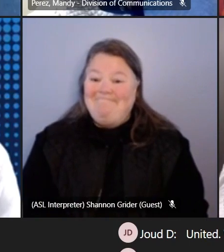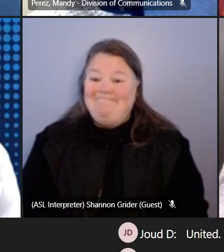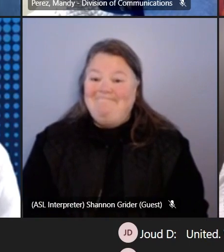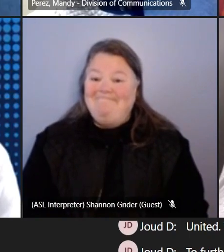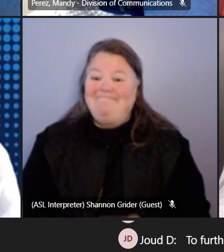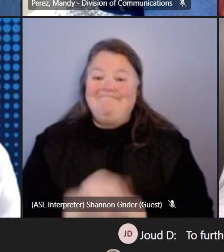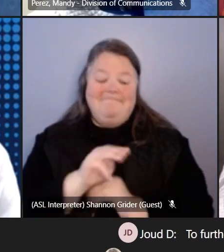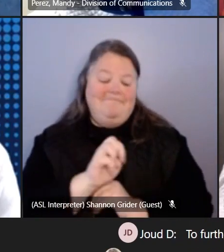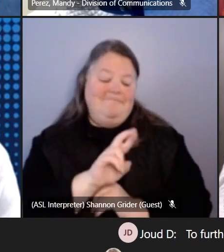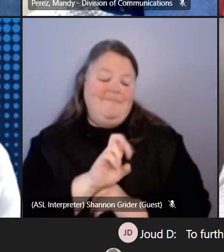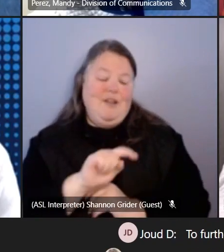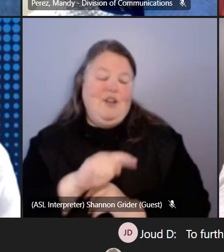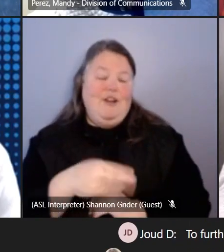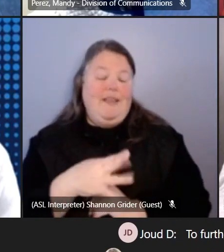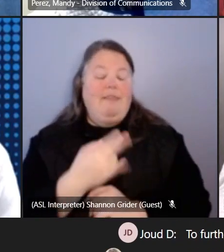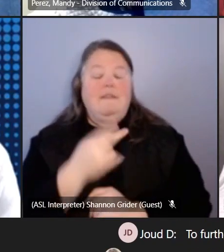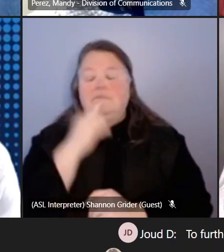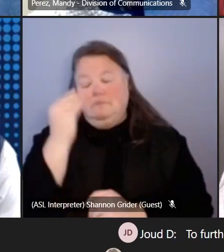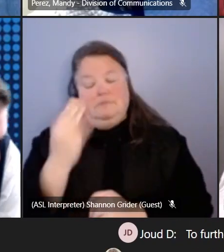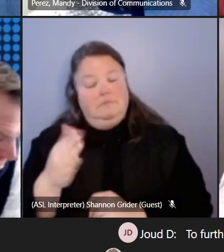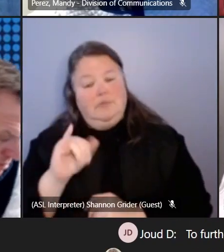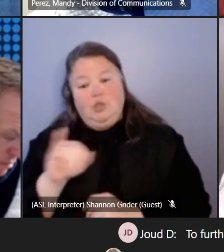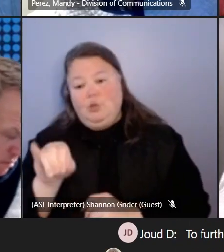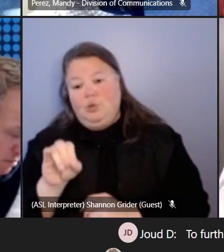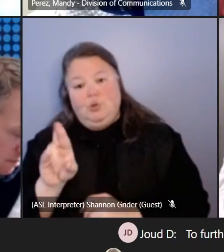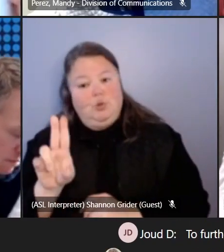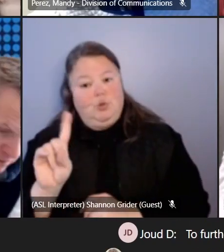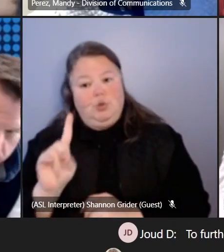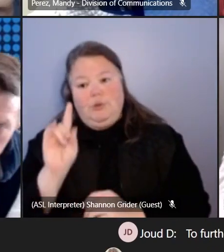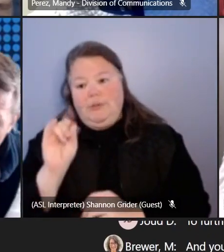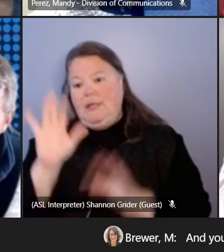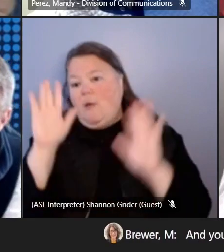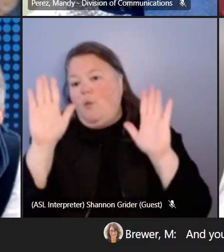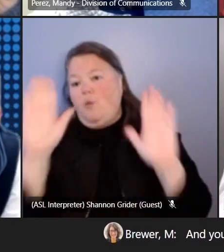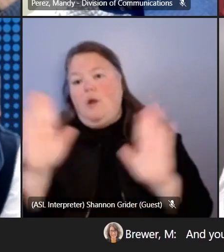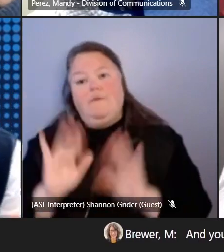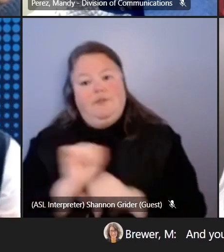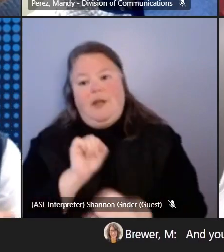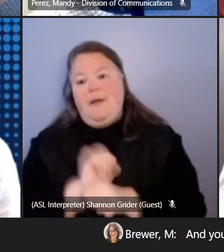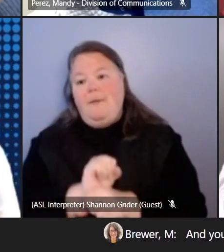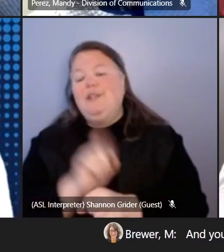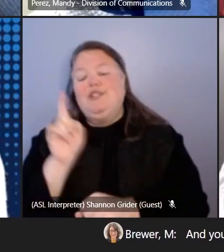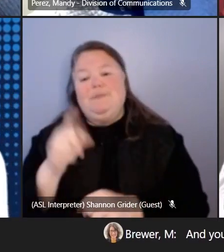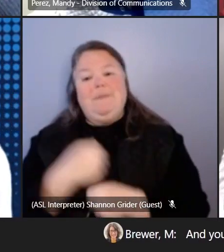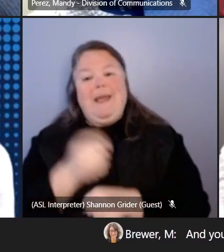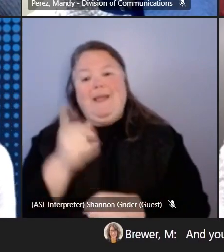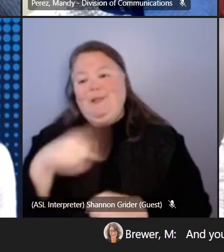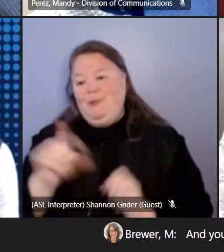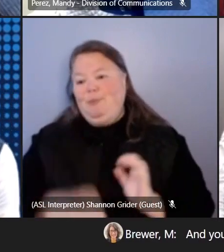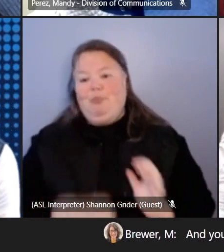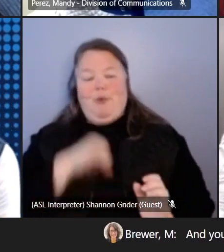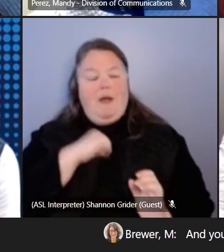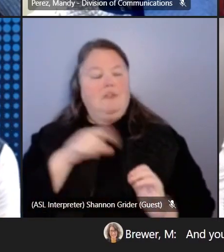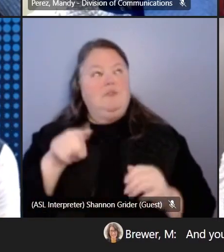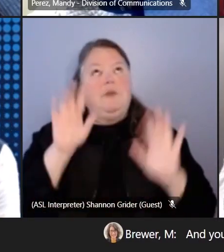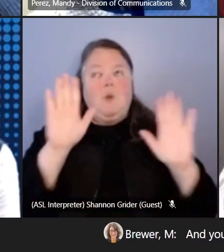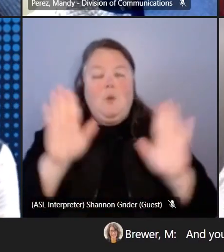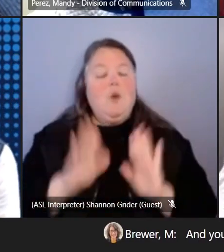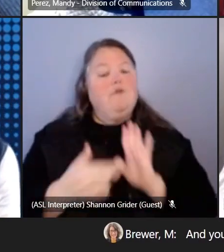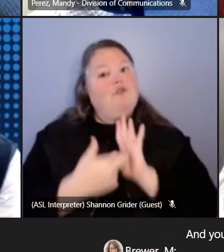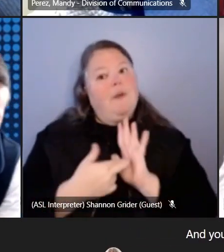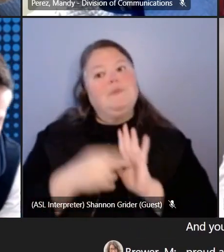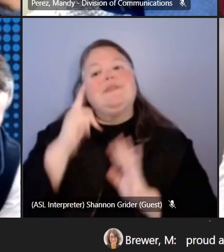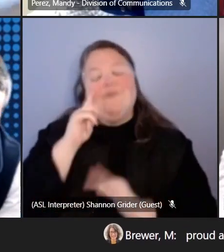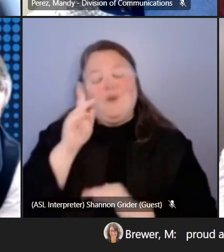And Jude did a fantastic job. She definitely made you all very proud and she has been a great representative for Kentucky